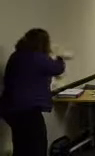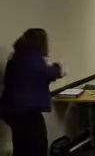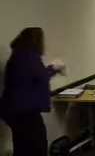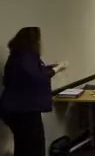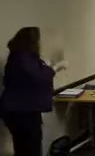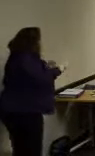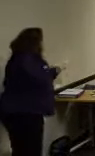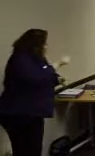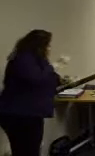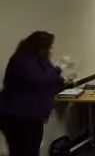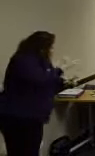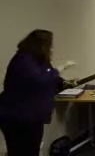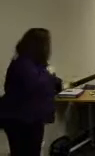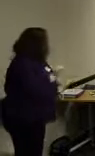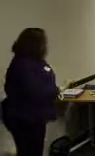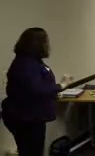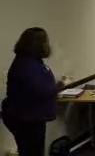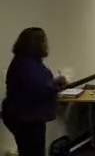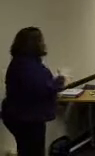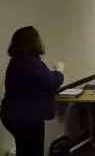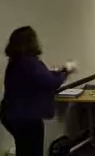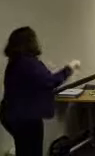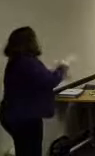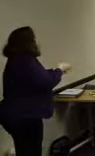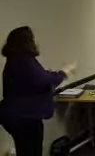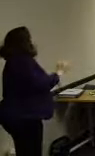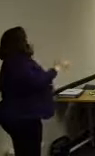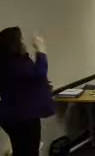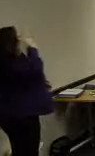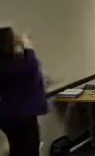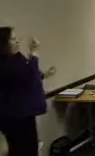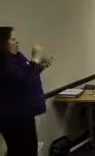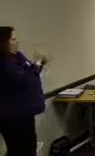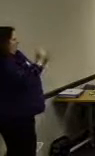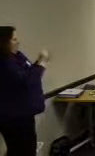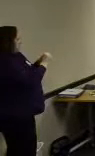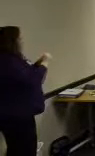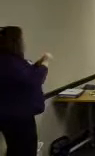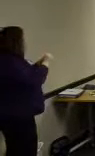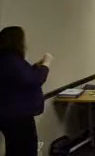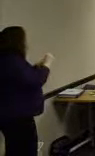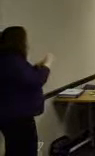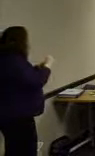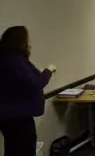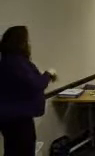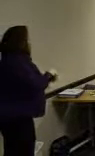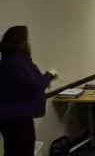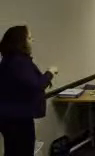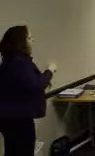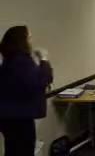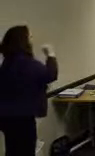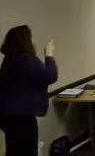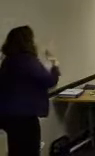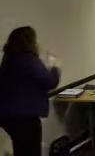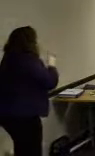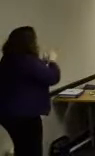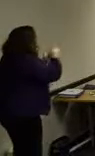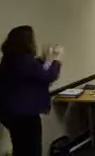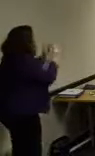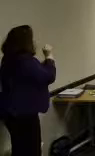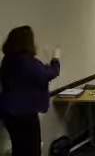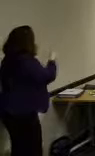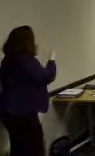when they look at soft skills, you know, I tell them what the soft skills are and hard skills are. So they'll be prepared to know what to say.